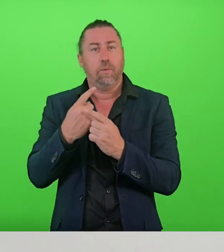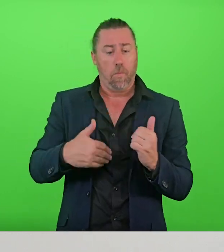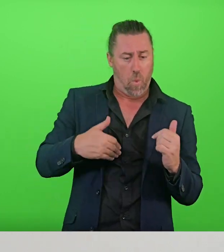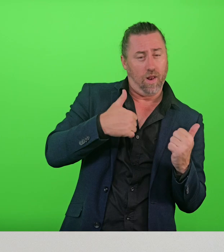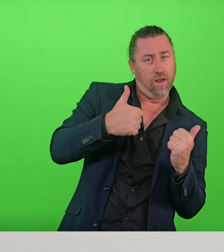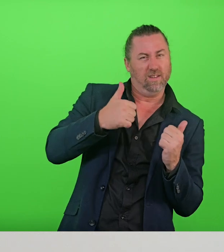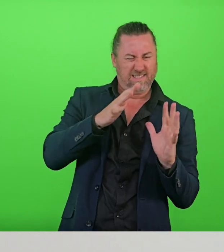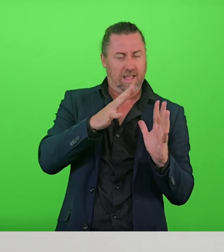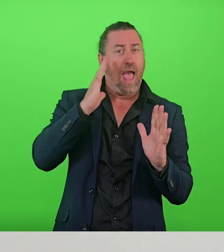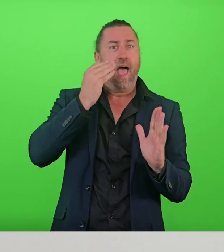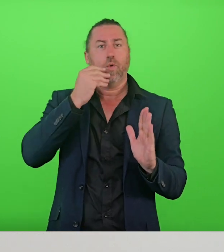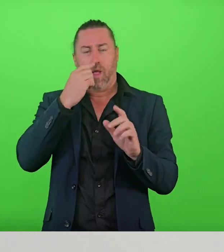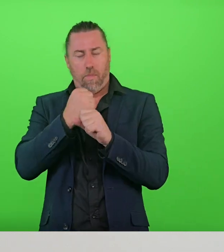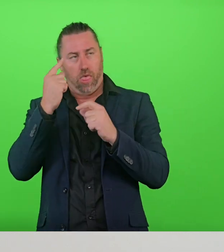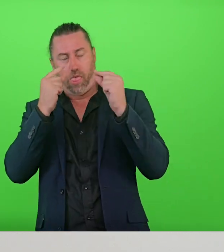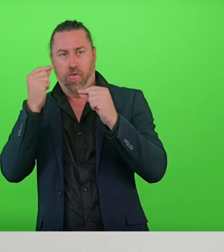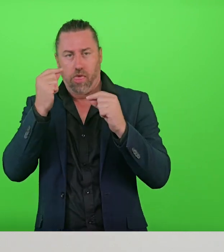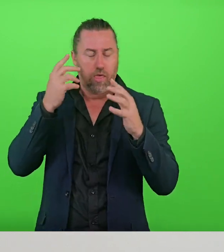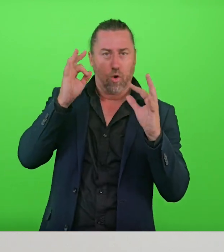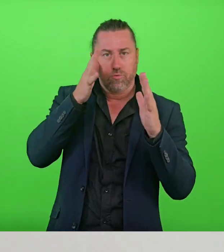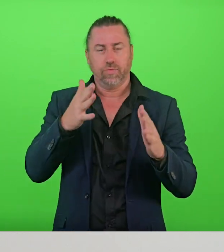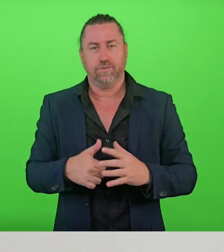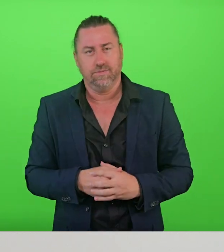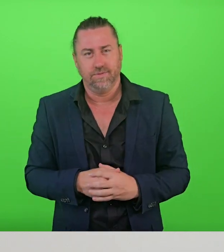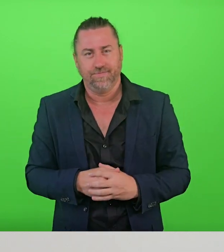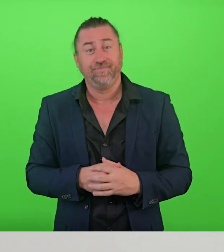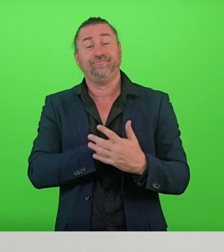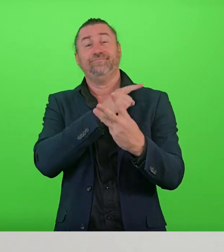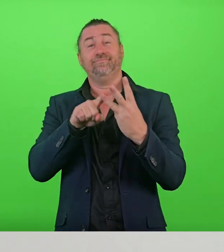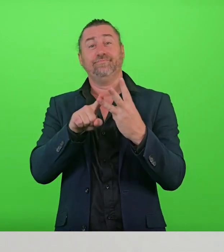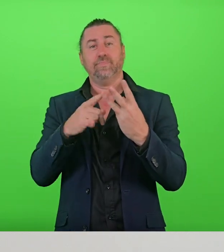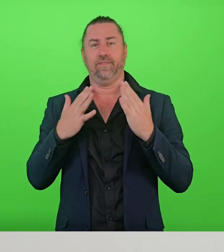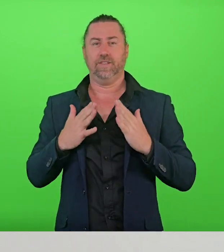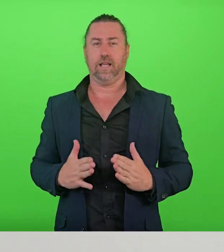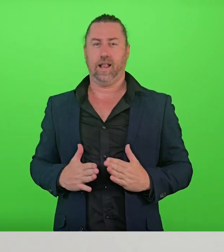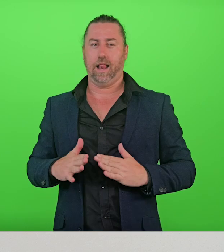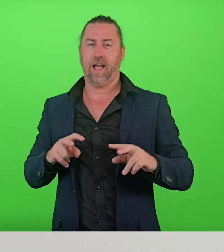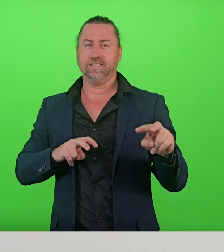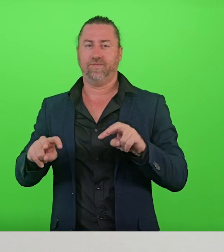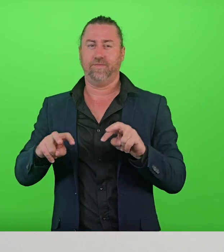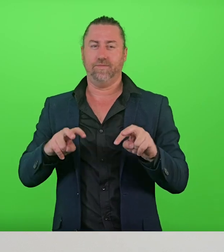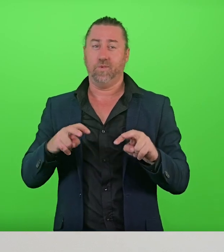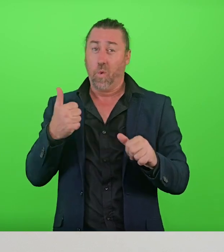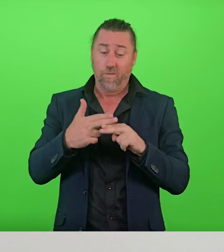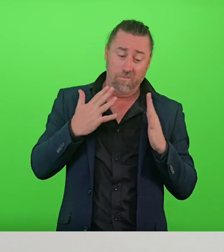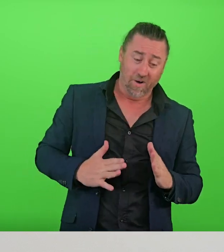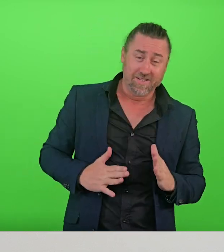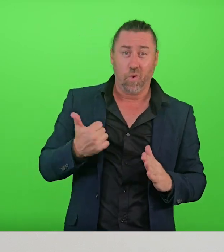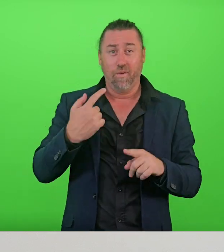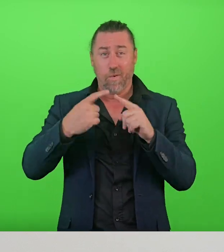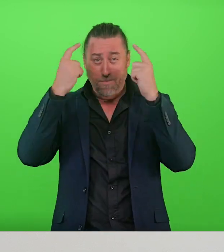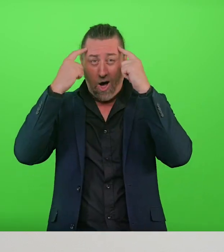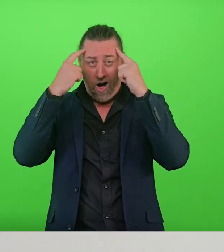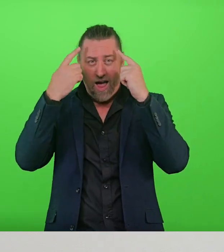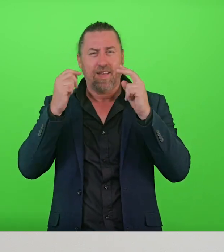keep active. Physical activity, we know, is not just good for your body but great for your mind. It can